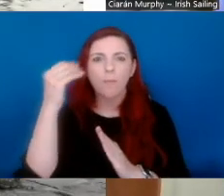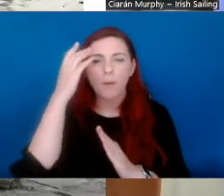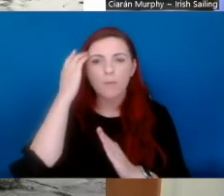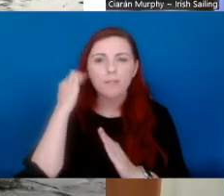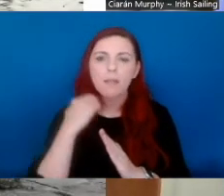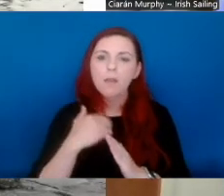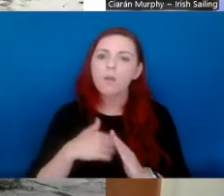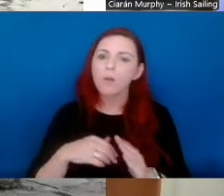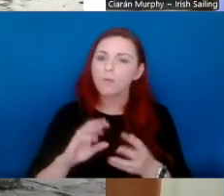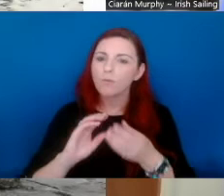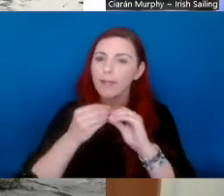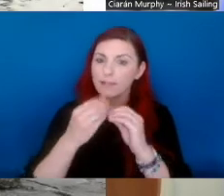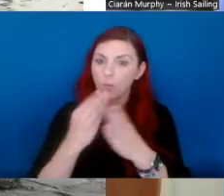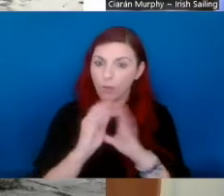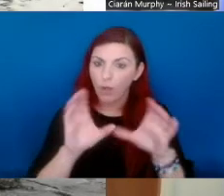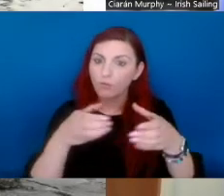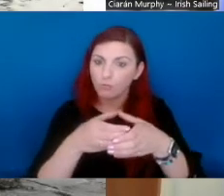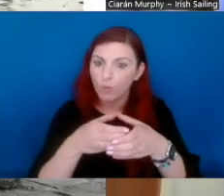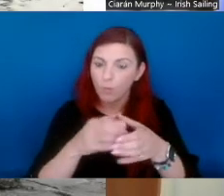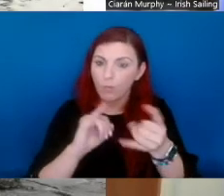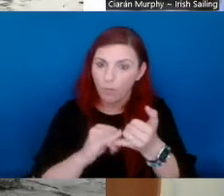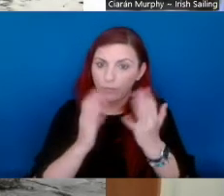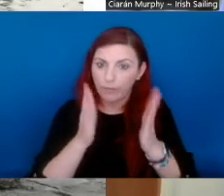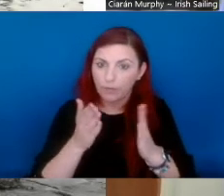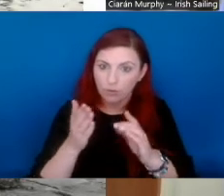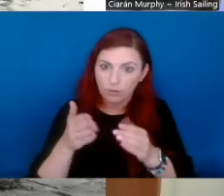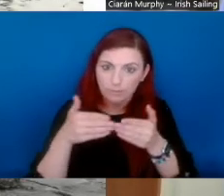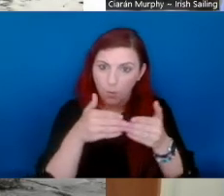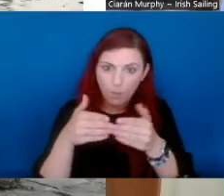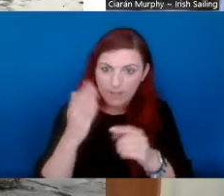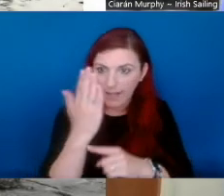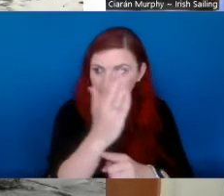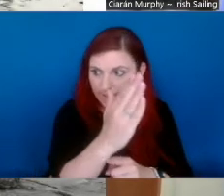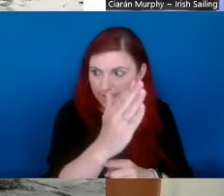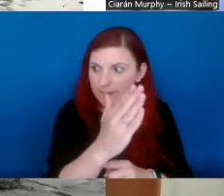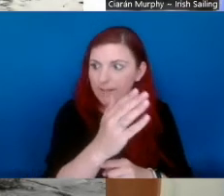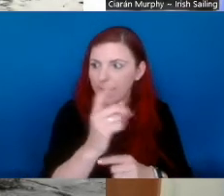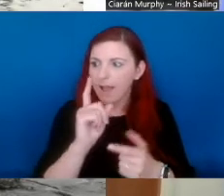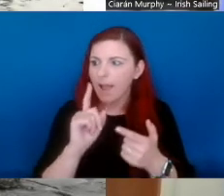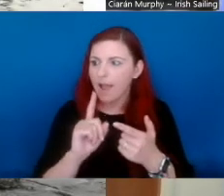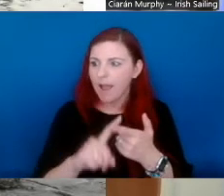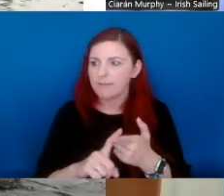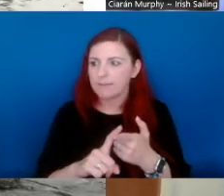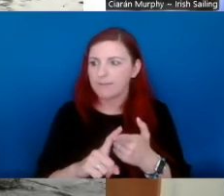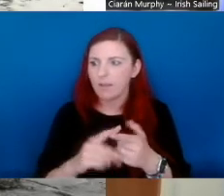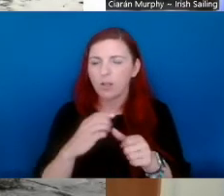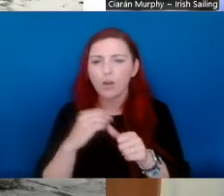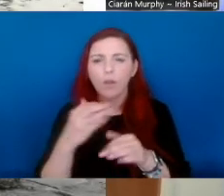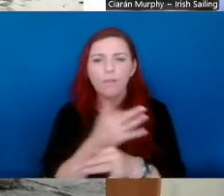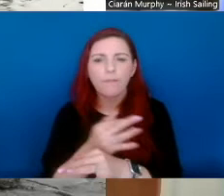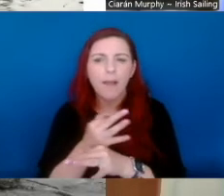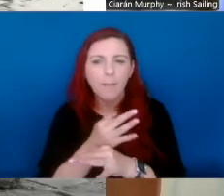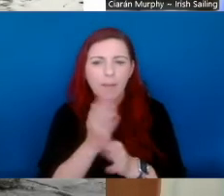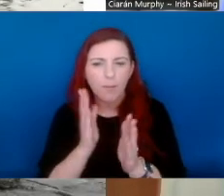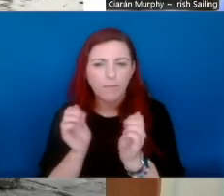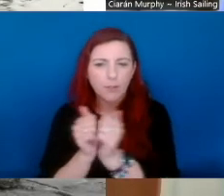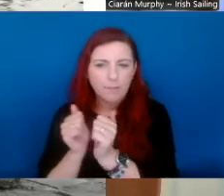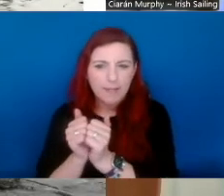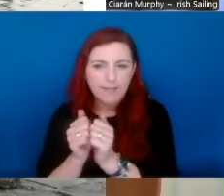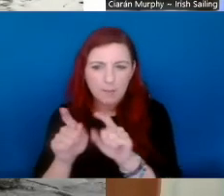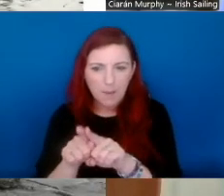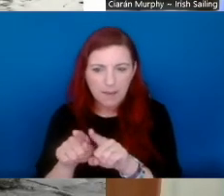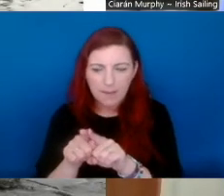group of sailors, John Sweeney, as we mentioned already, and there was a, another family, the Dodd family, where